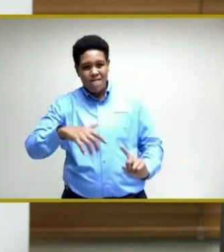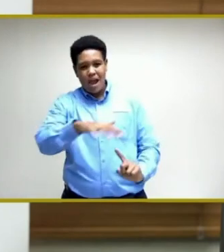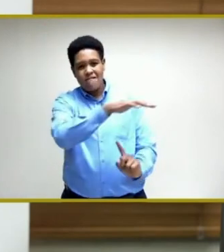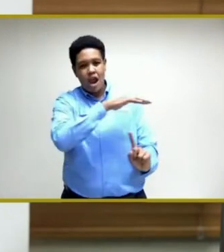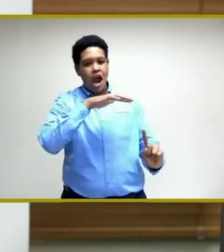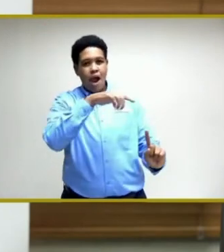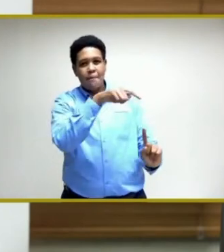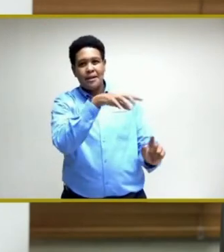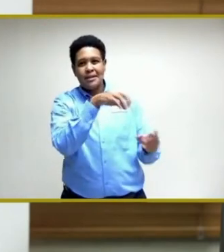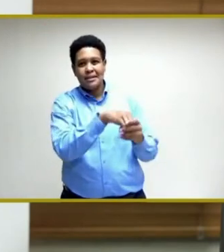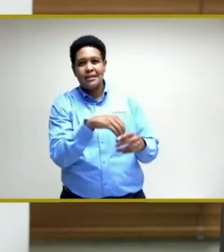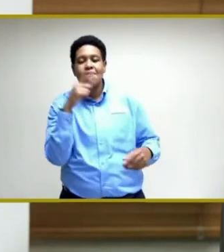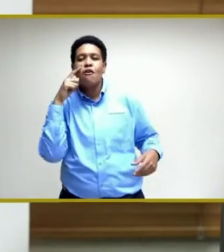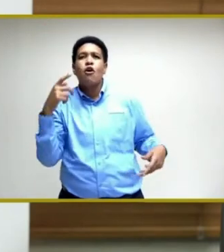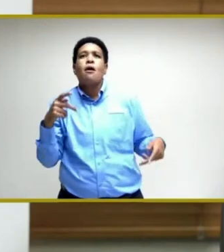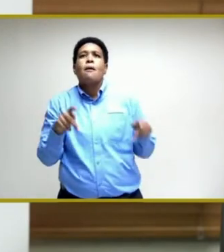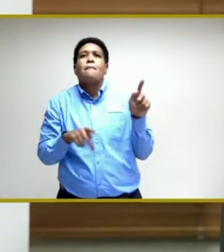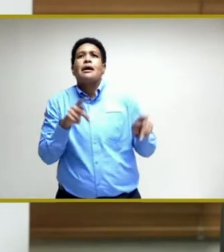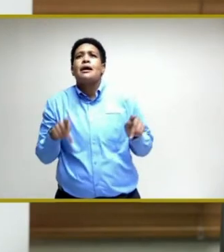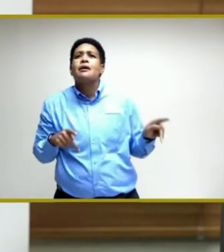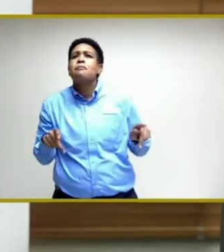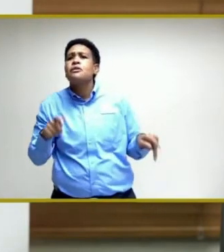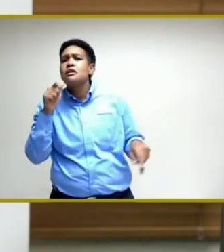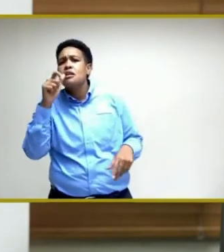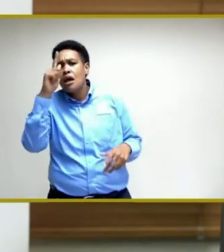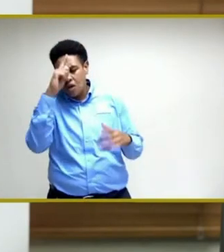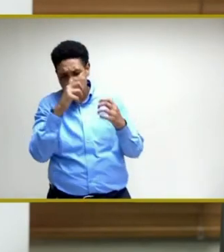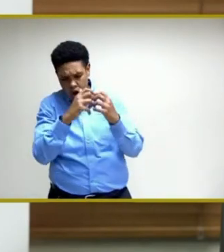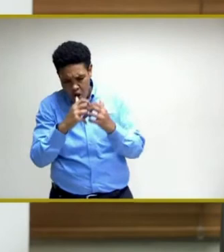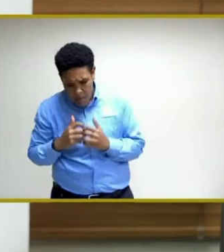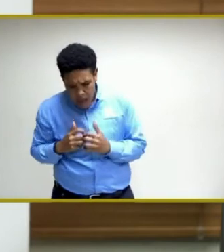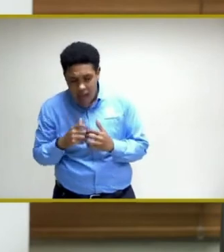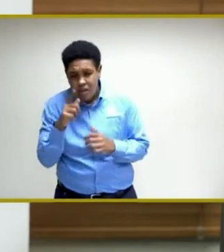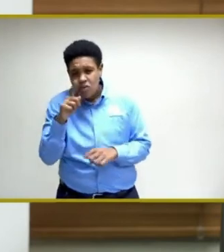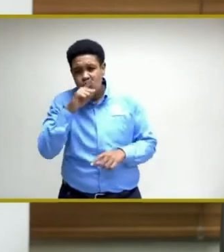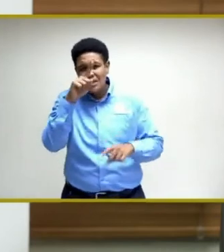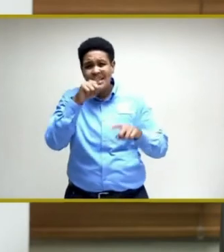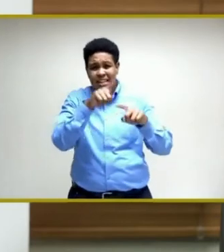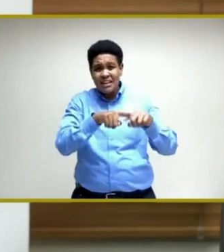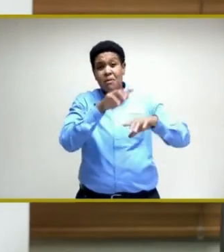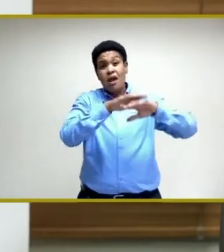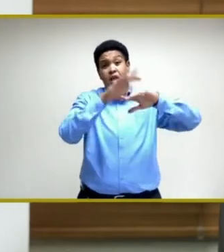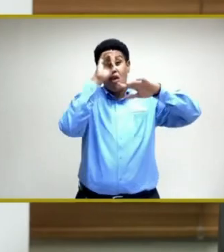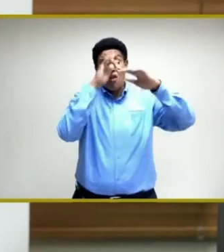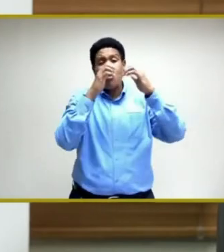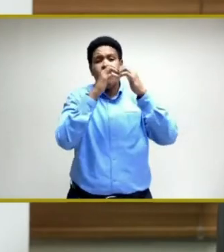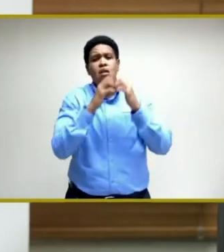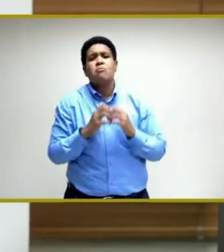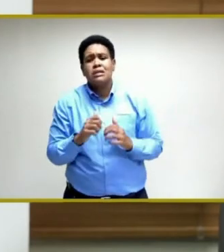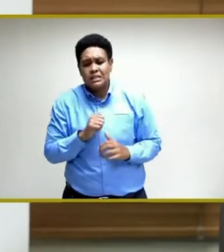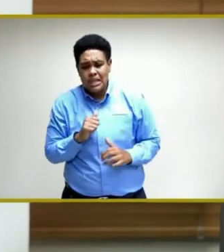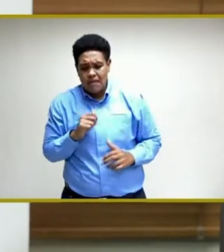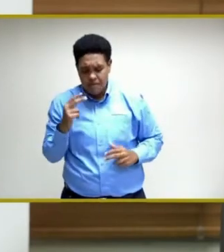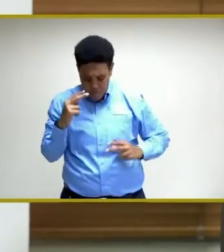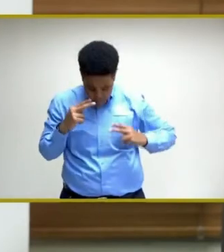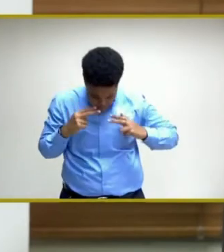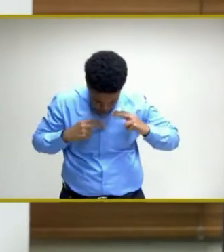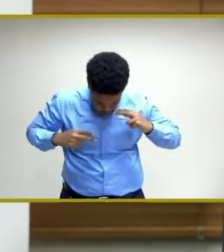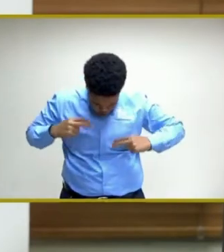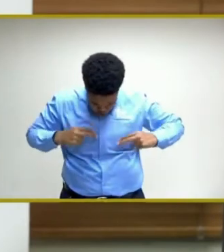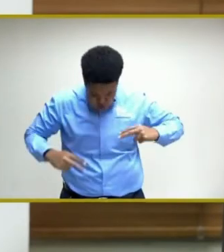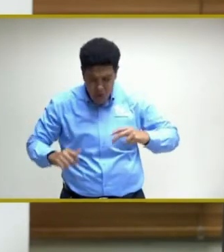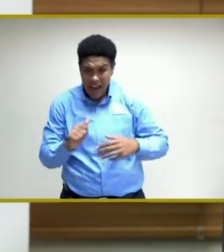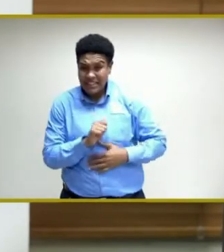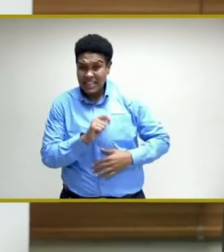for persons to not comply. And you depend on compliance, self-monitoring and self-compliance,